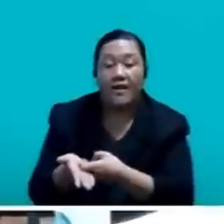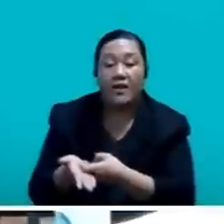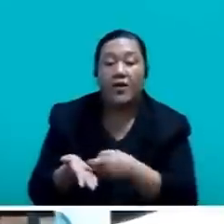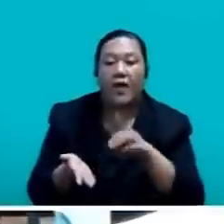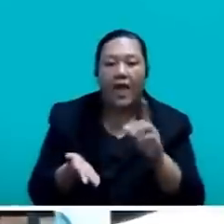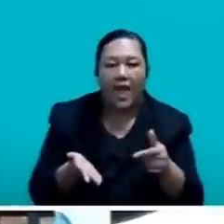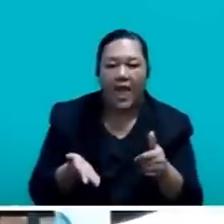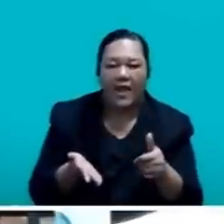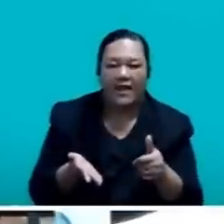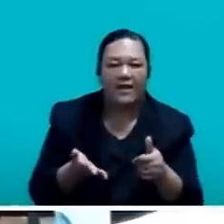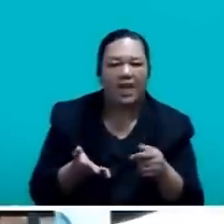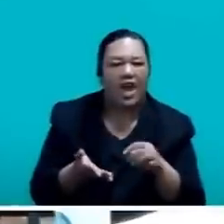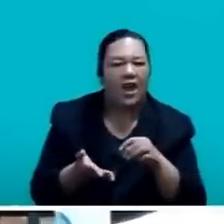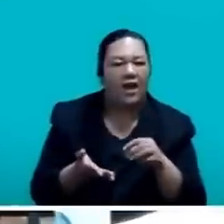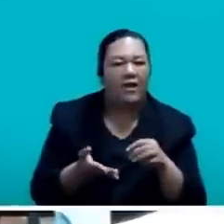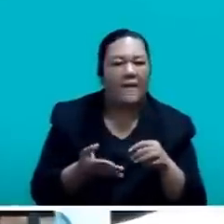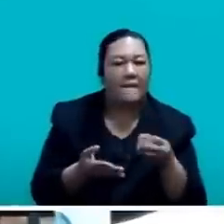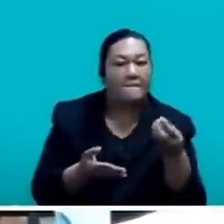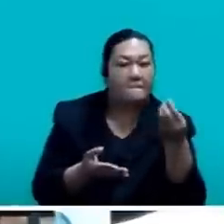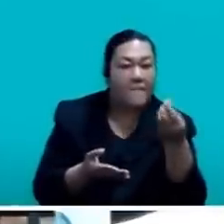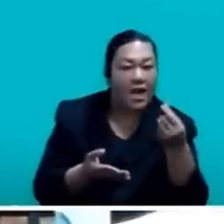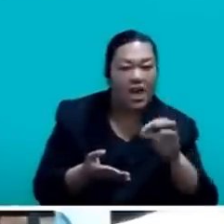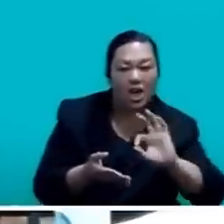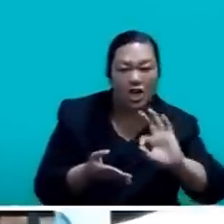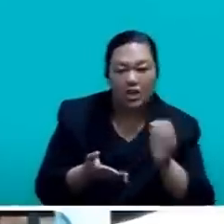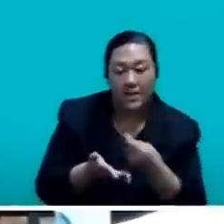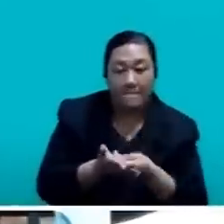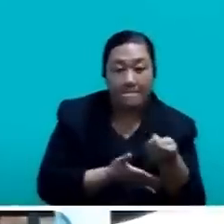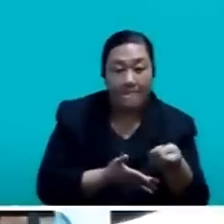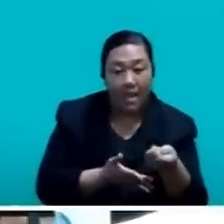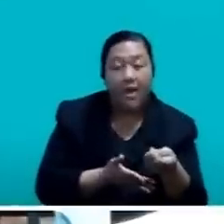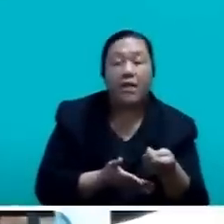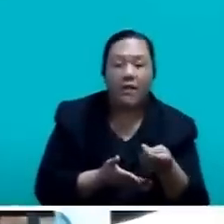through processes that are mandated by law.